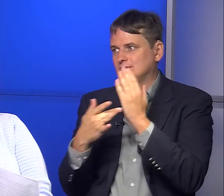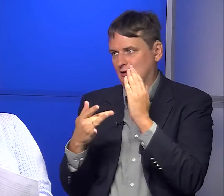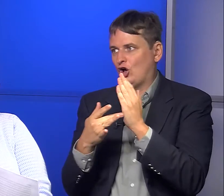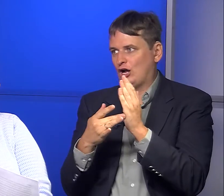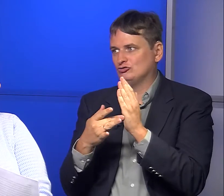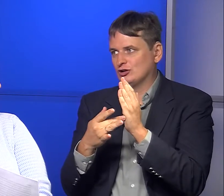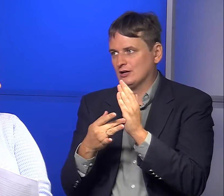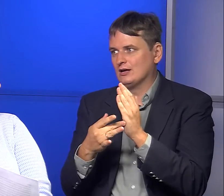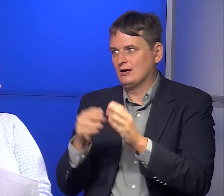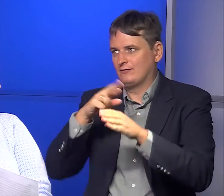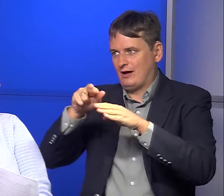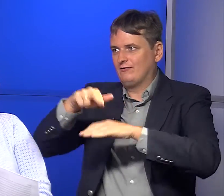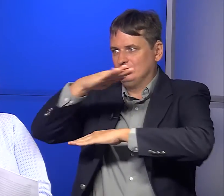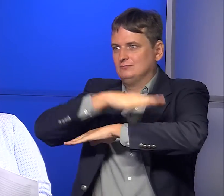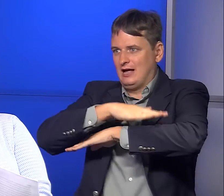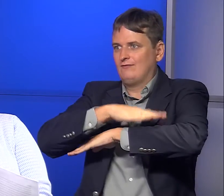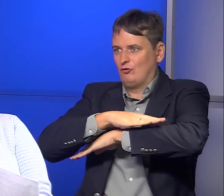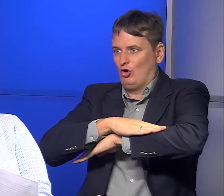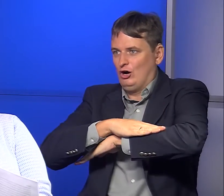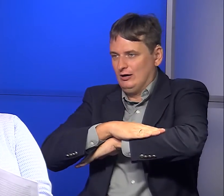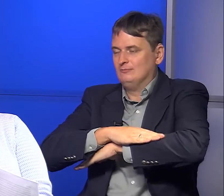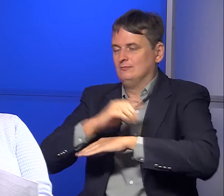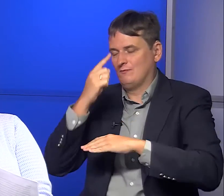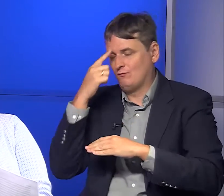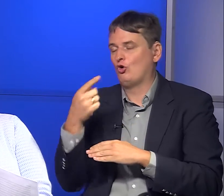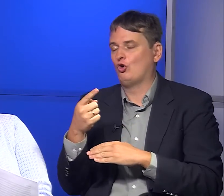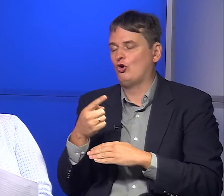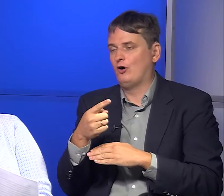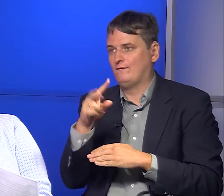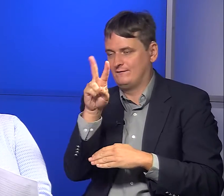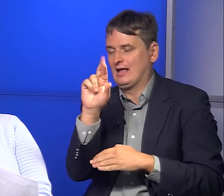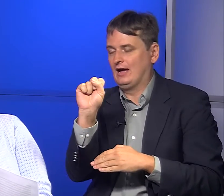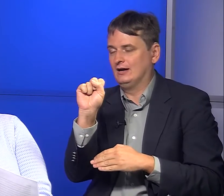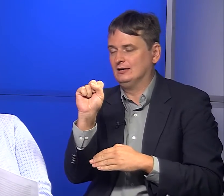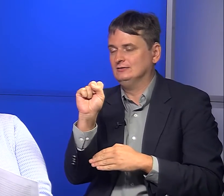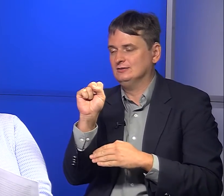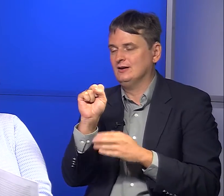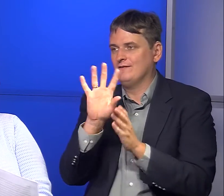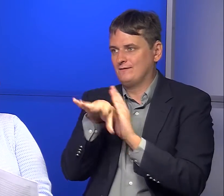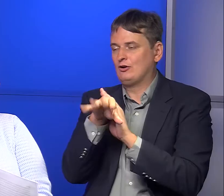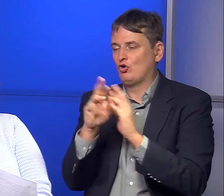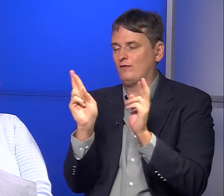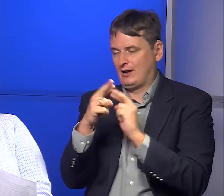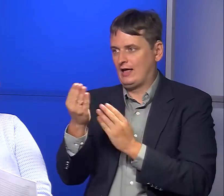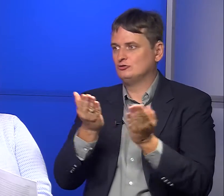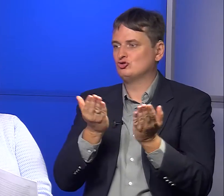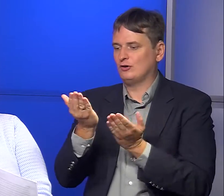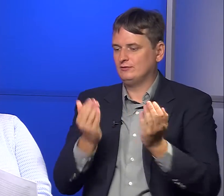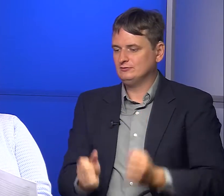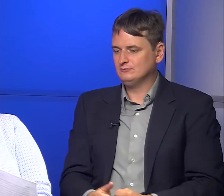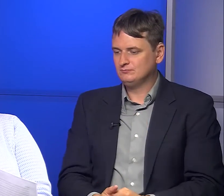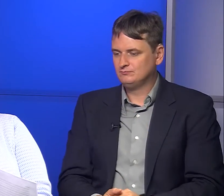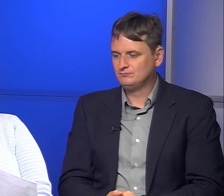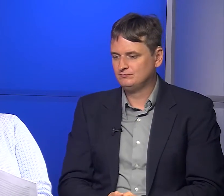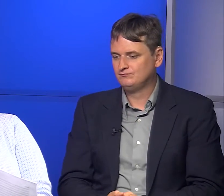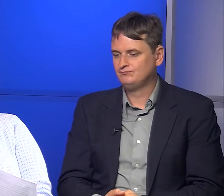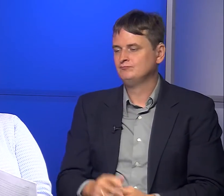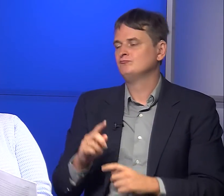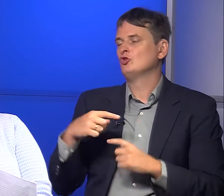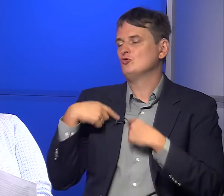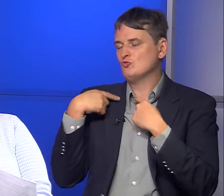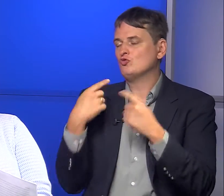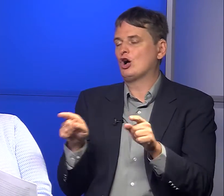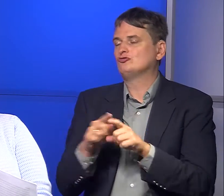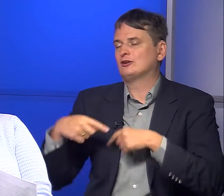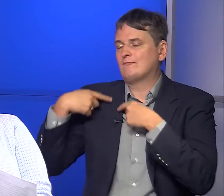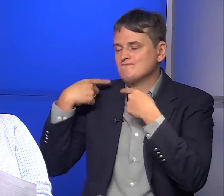access technologies and a referral platform for VRS or video relay services.